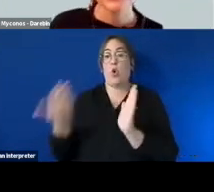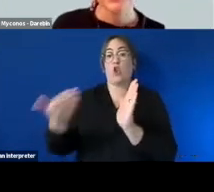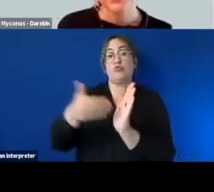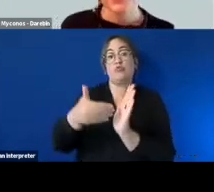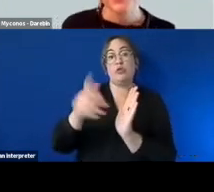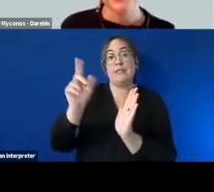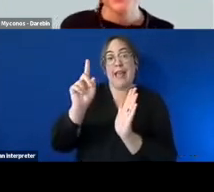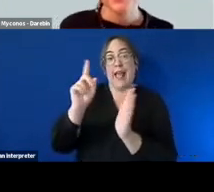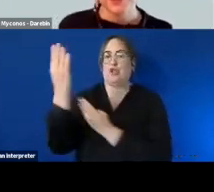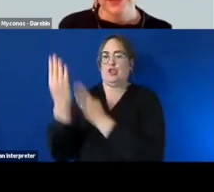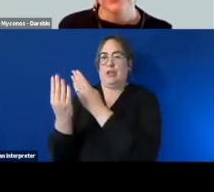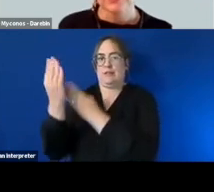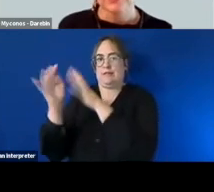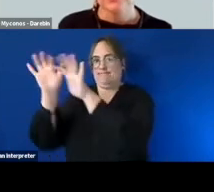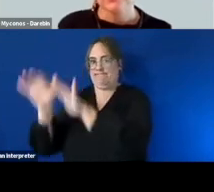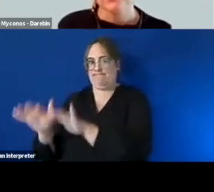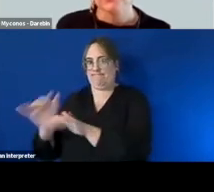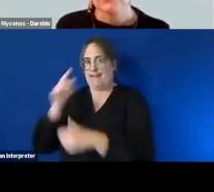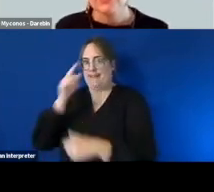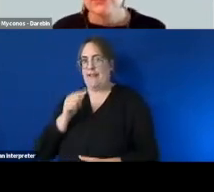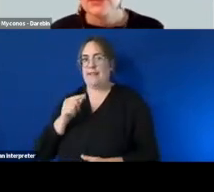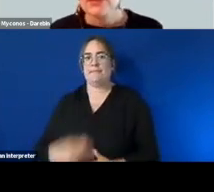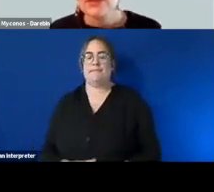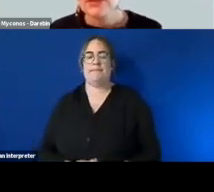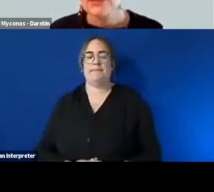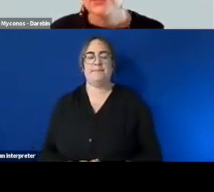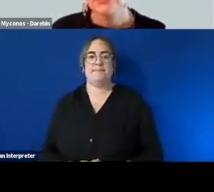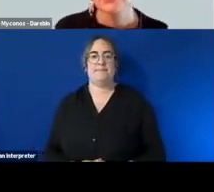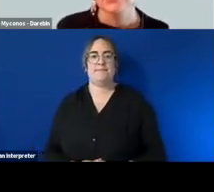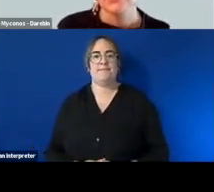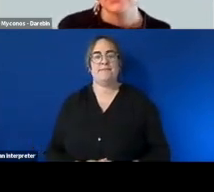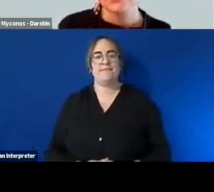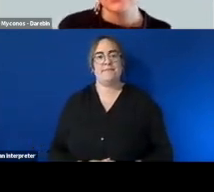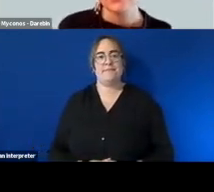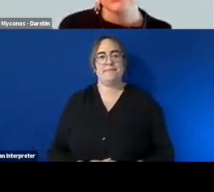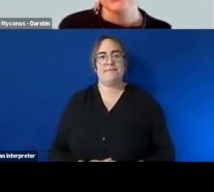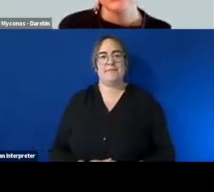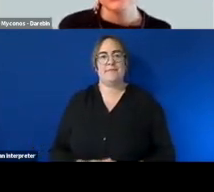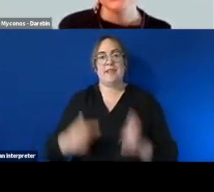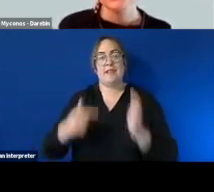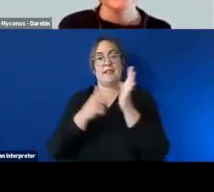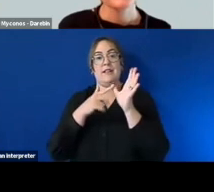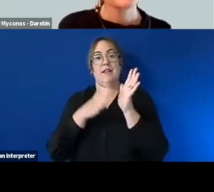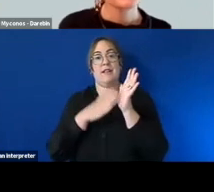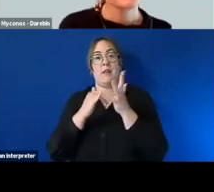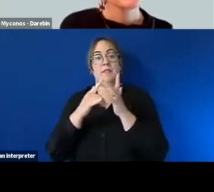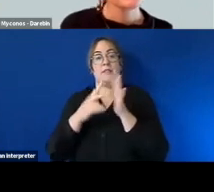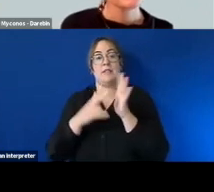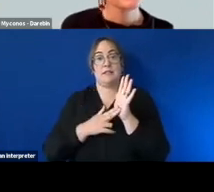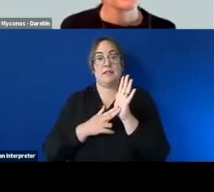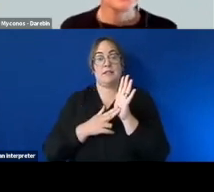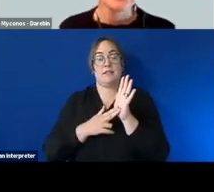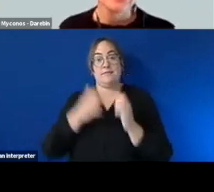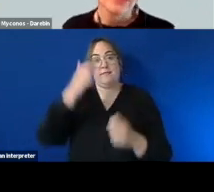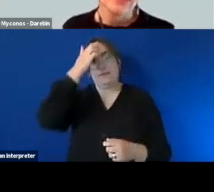free to do so in the chat um because uh we'd encourage all of you to participate um tamsin you had your hand up uh yeah